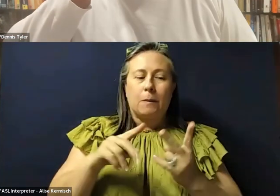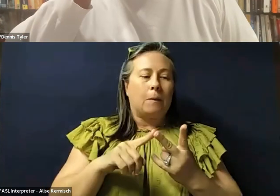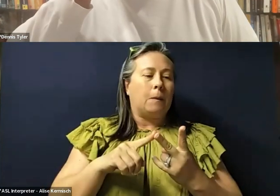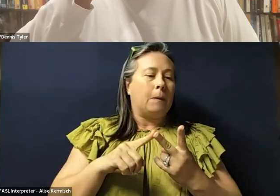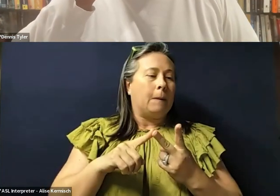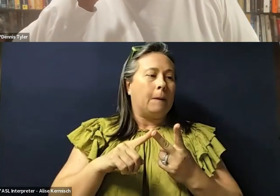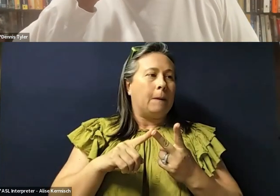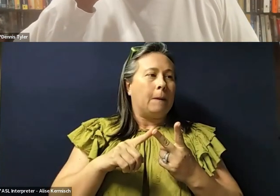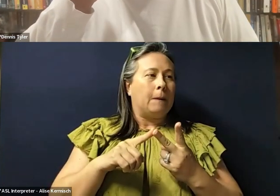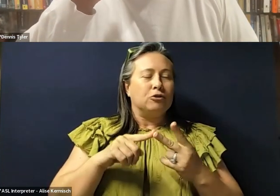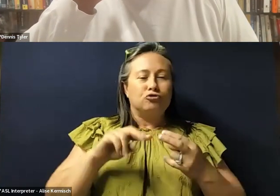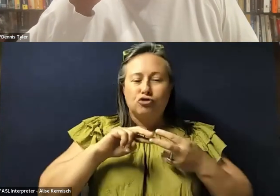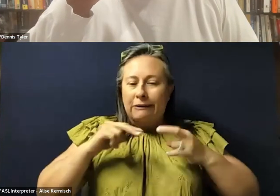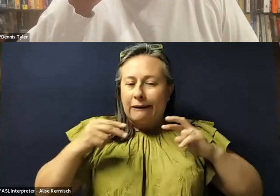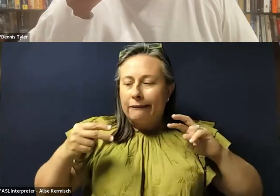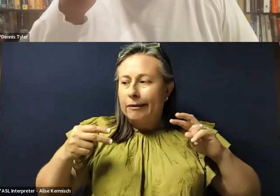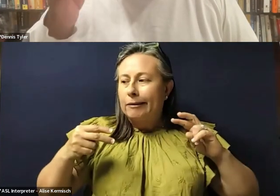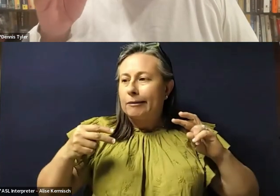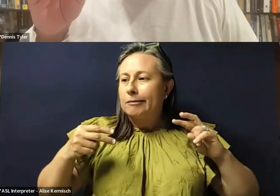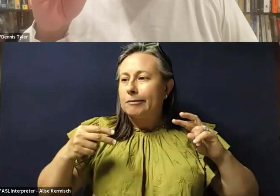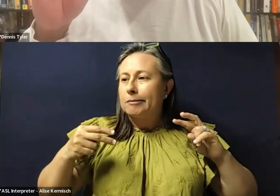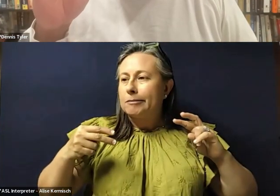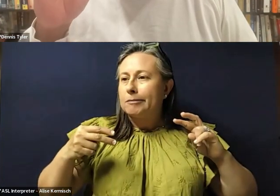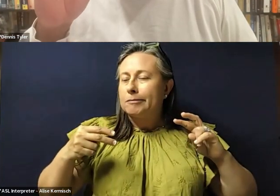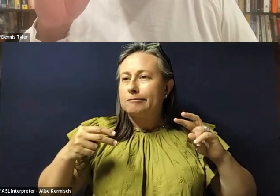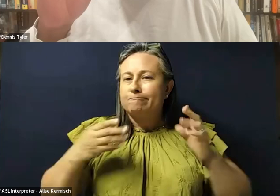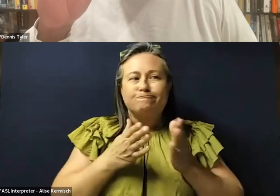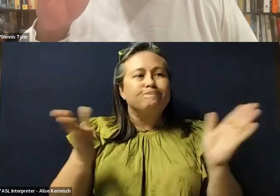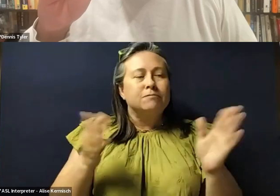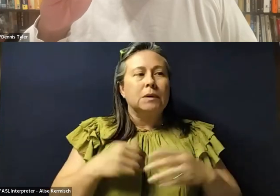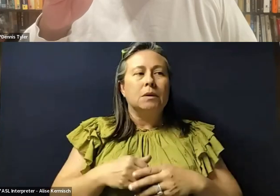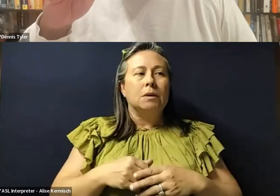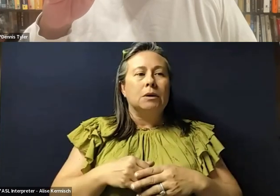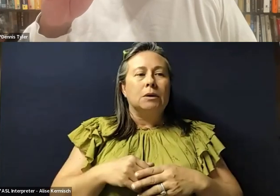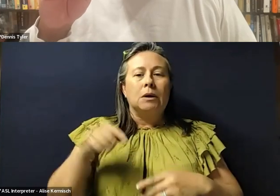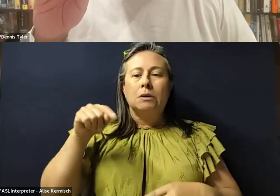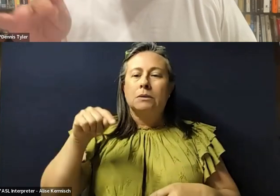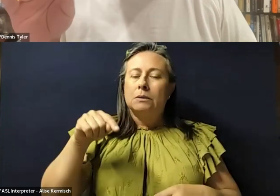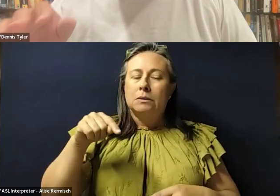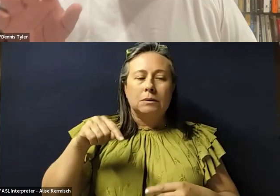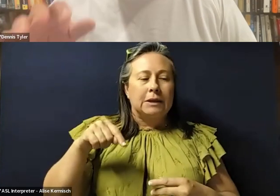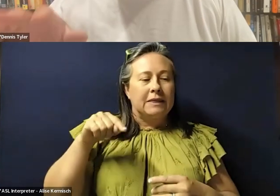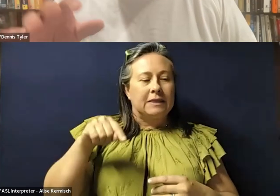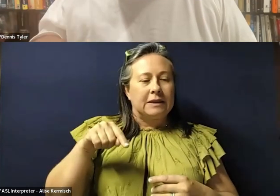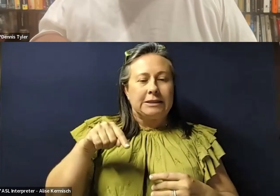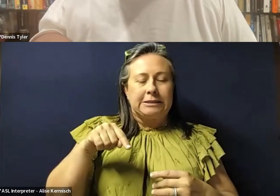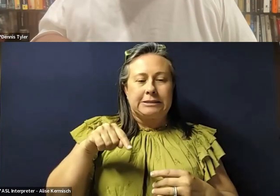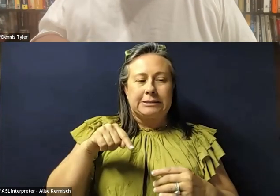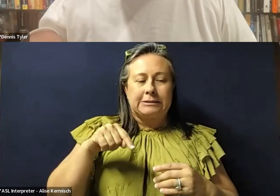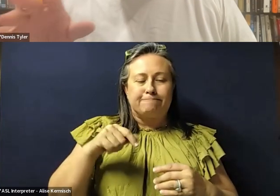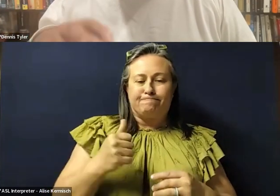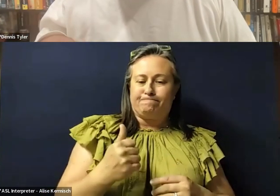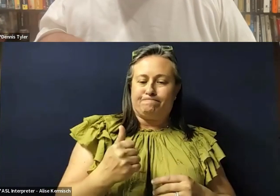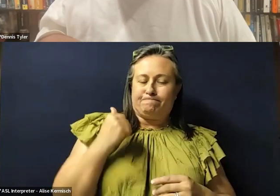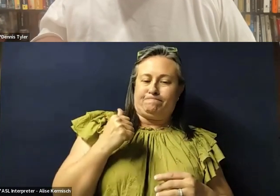genetics writ large, is sort of like this move not to think about